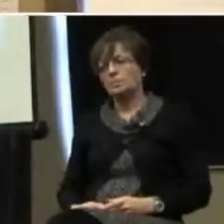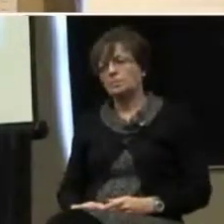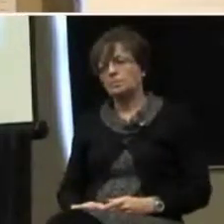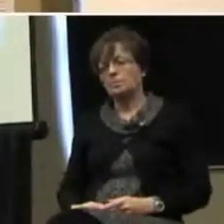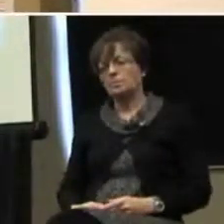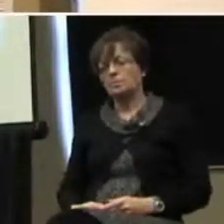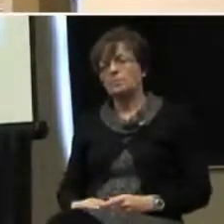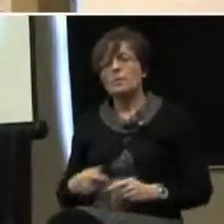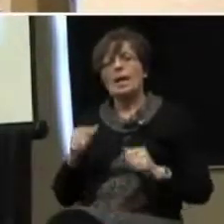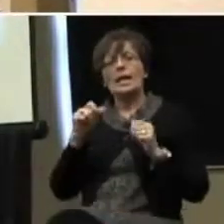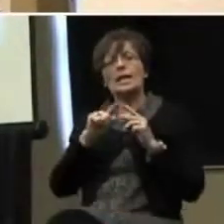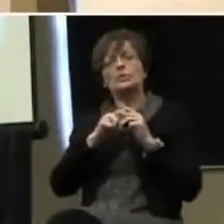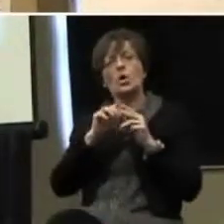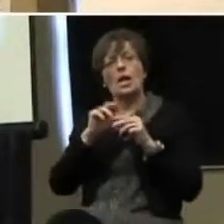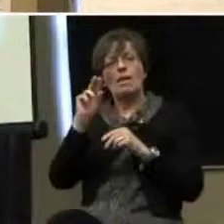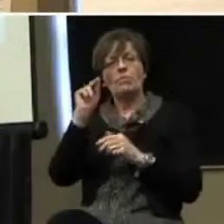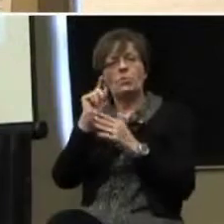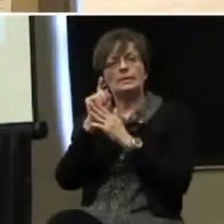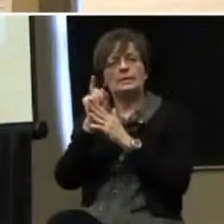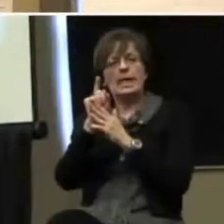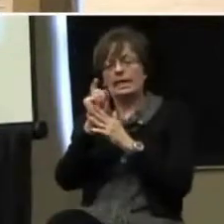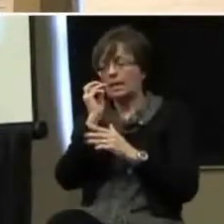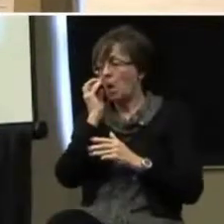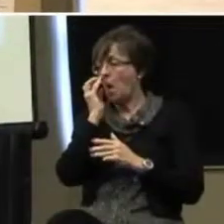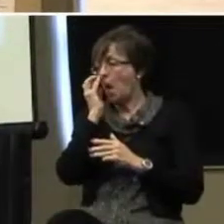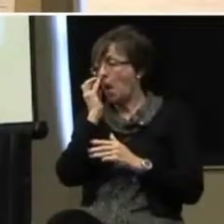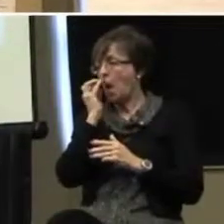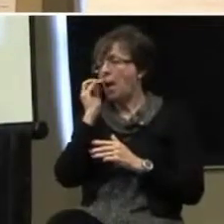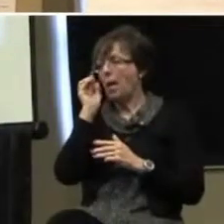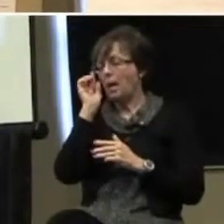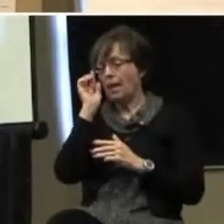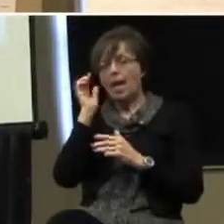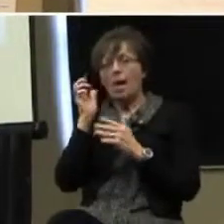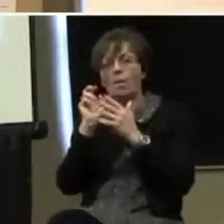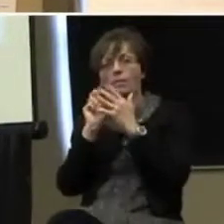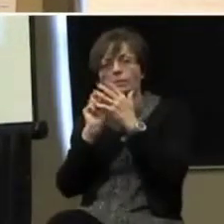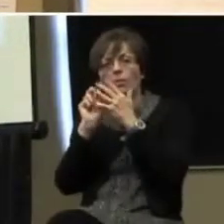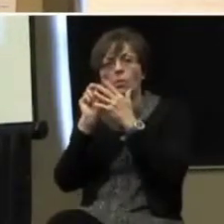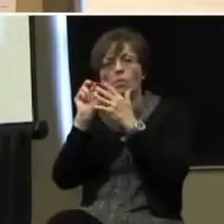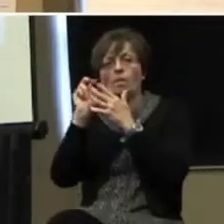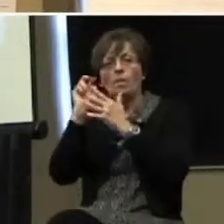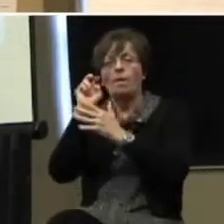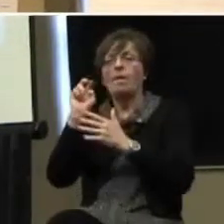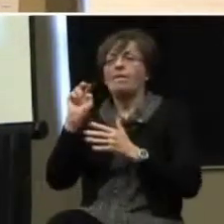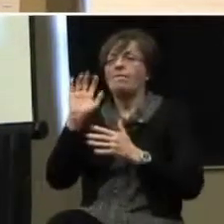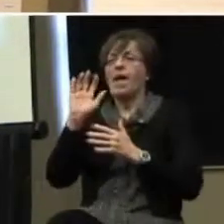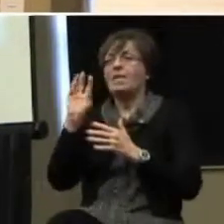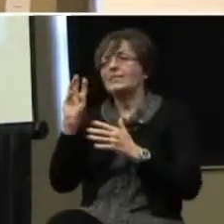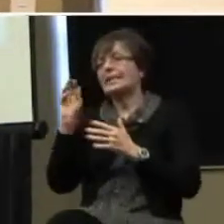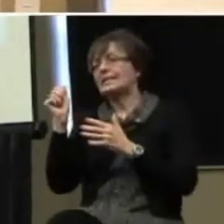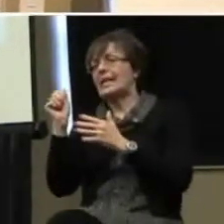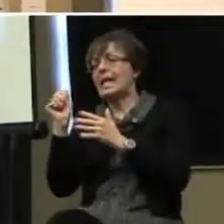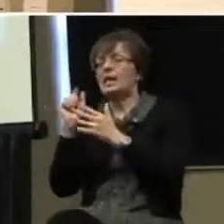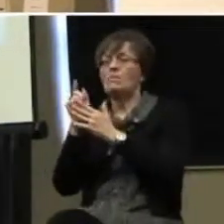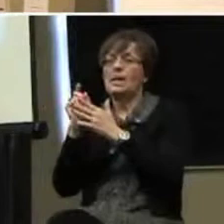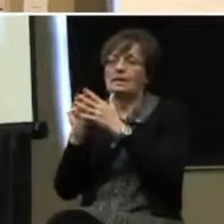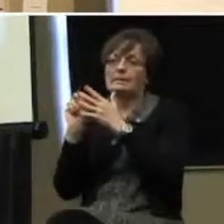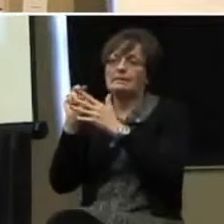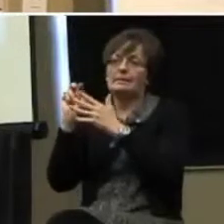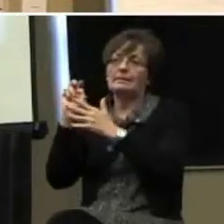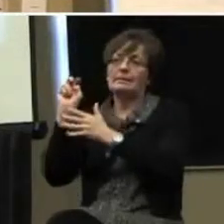I can start at that 32nd point, okay? Because I know I want to take them up to 5 minutes, 6 minutes, 10 minutes,